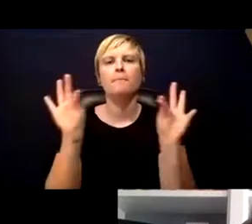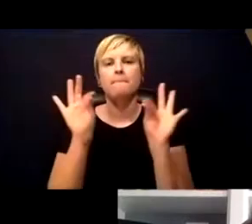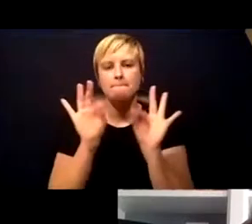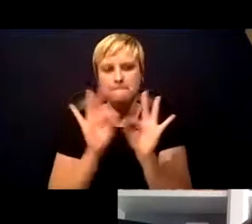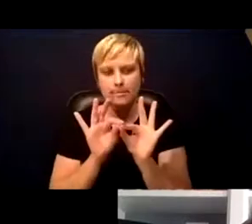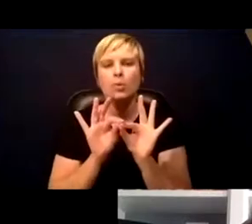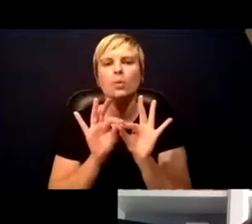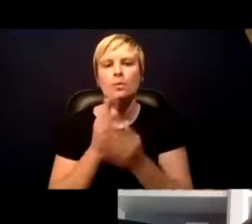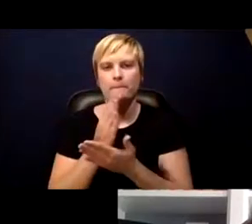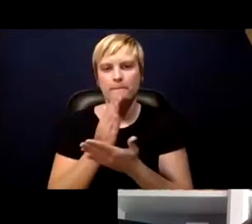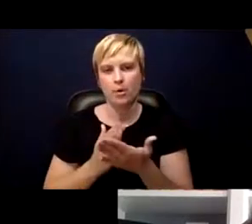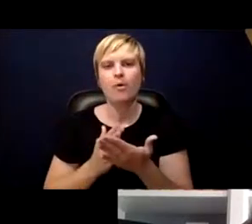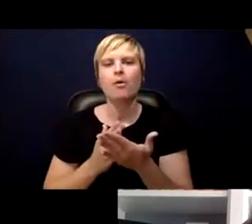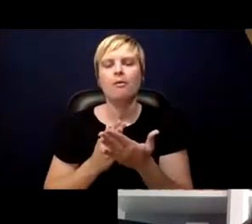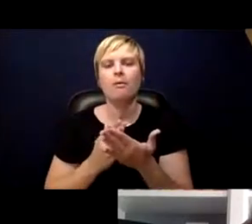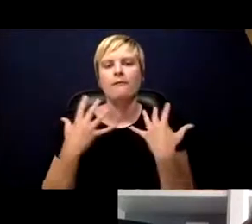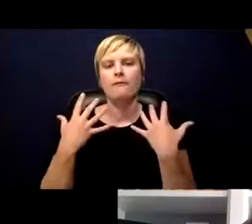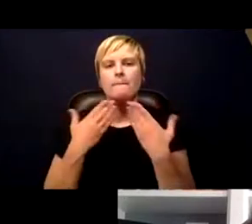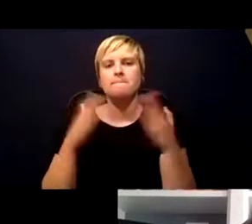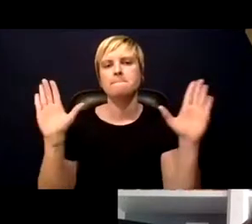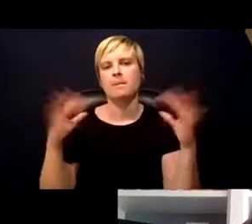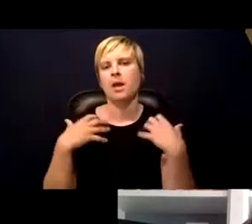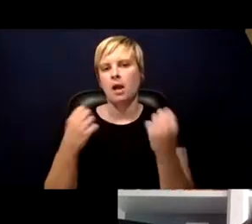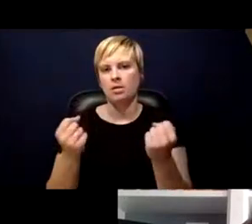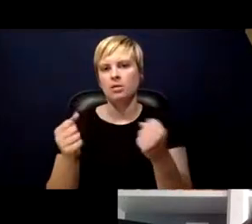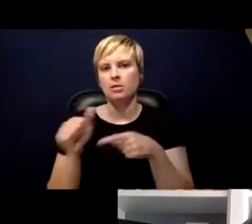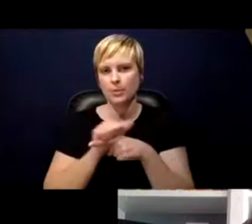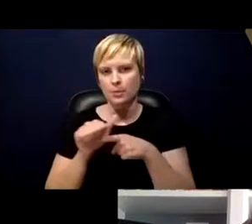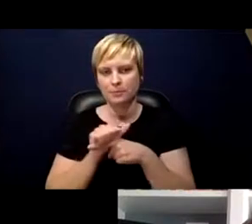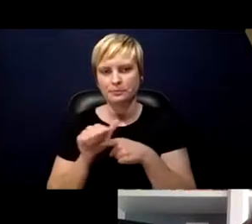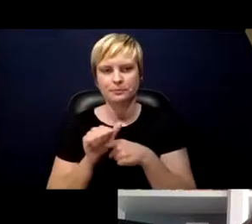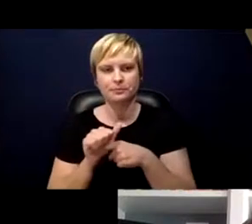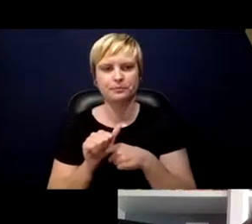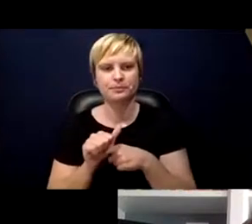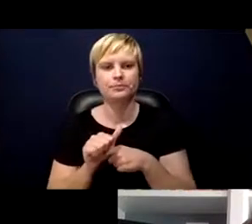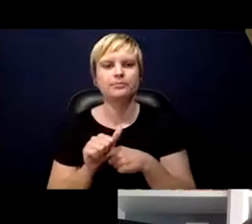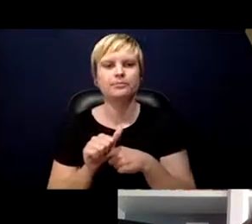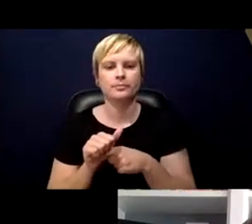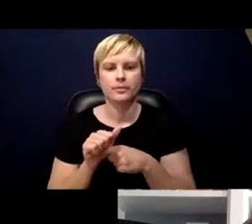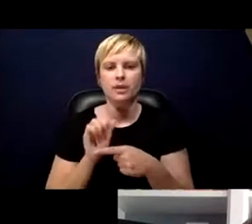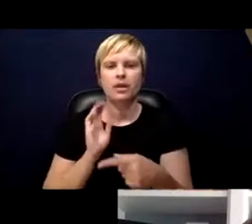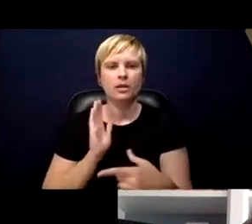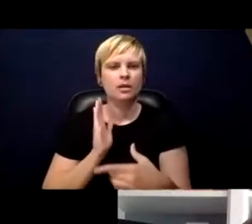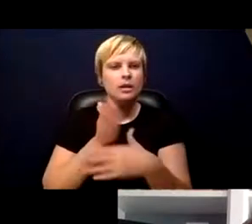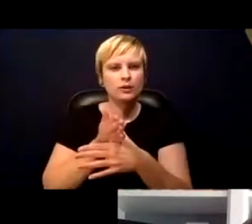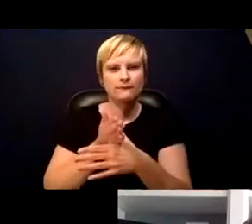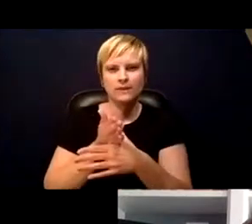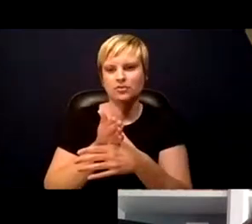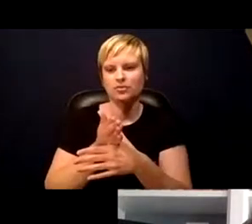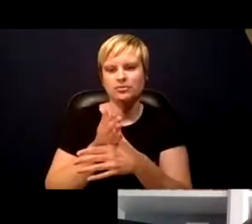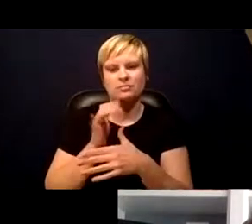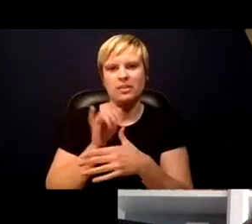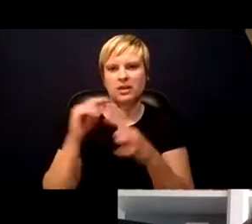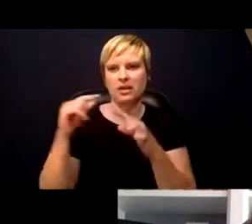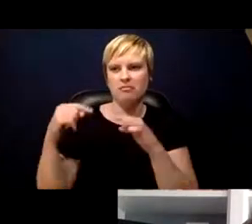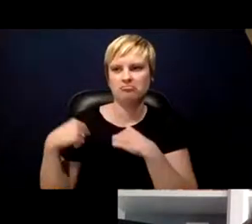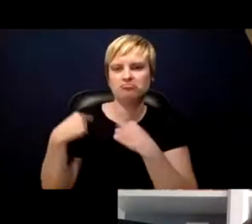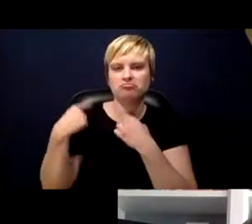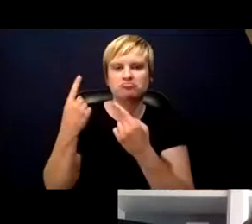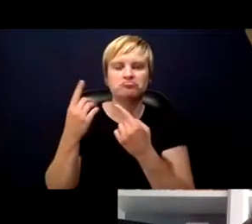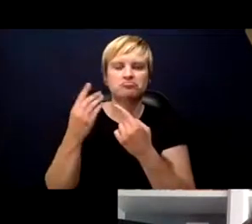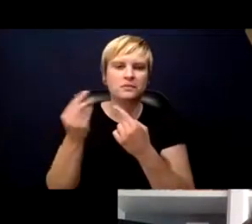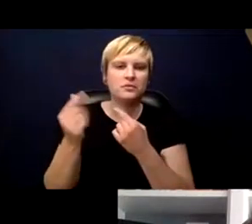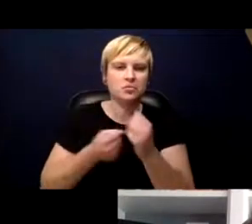element of public health practice. And as an intervention that have been around for a couple of